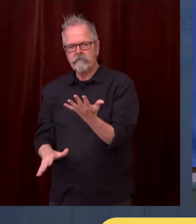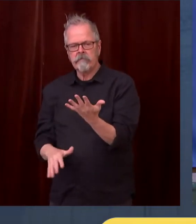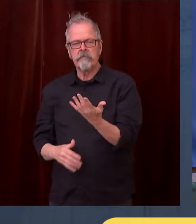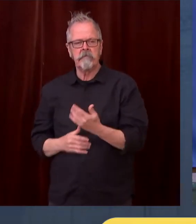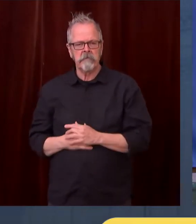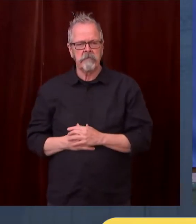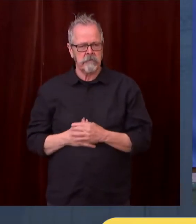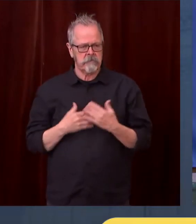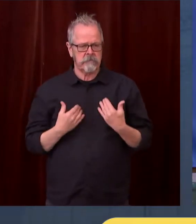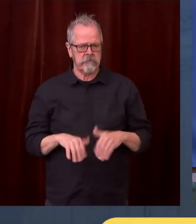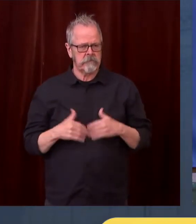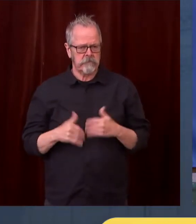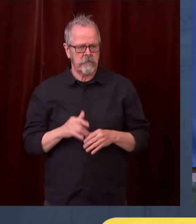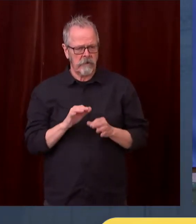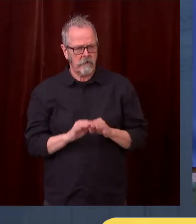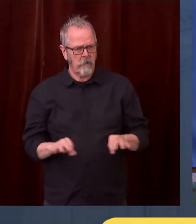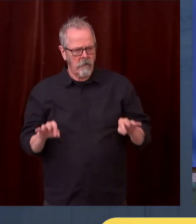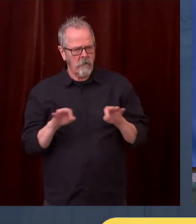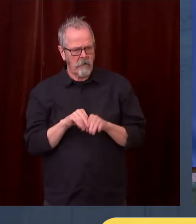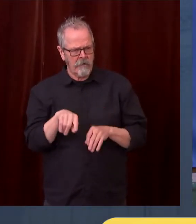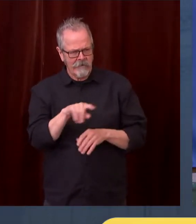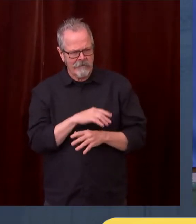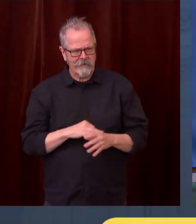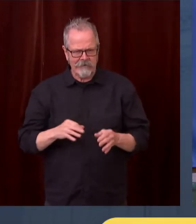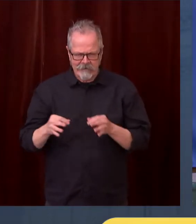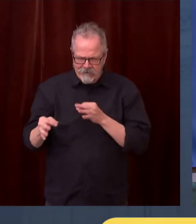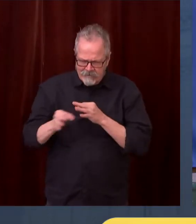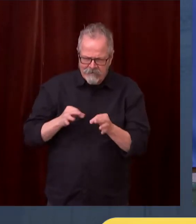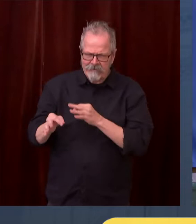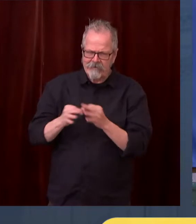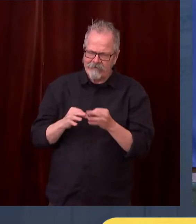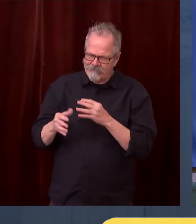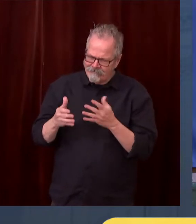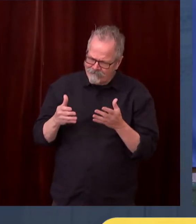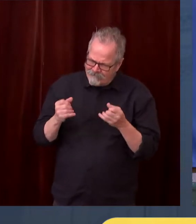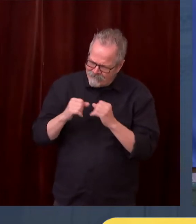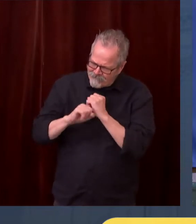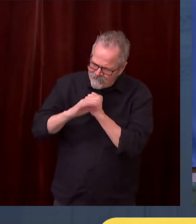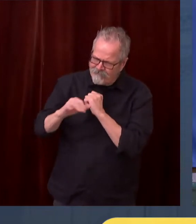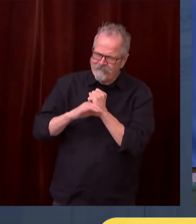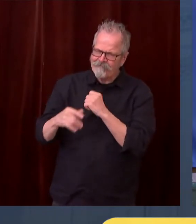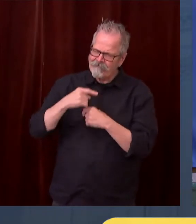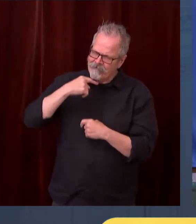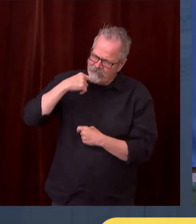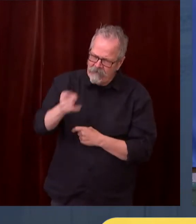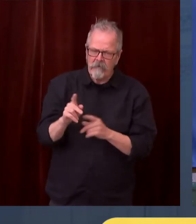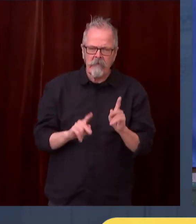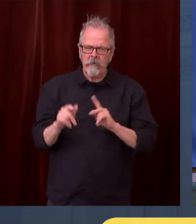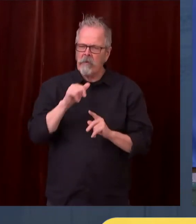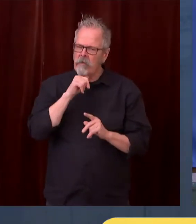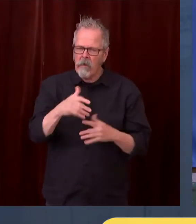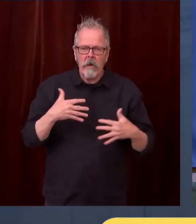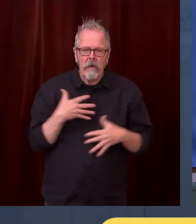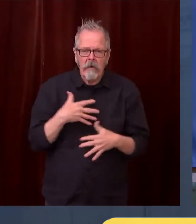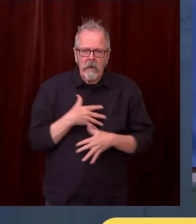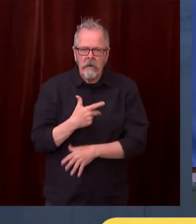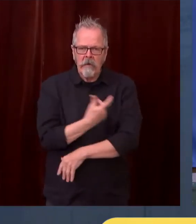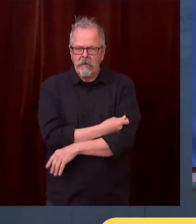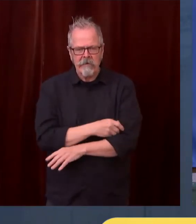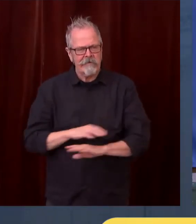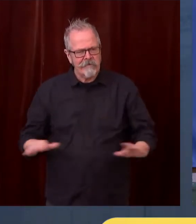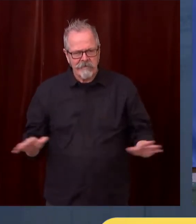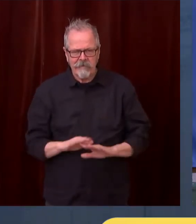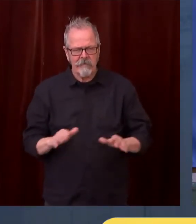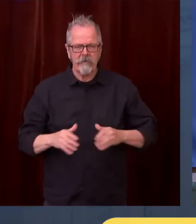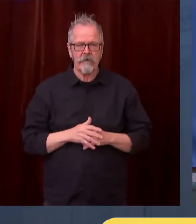dozens of the professional organizations who you will see are now going to become more vocal sharing